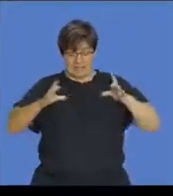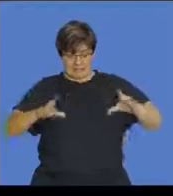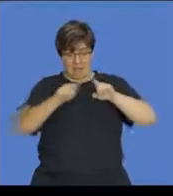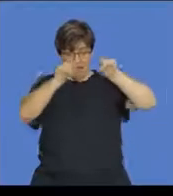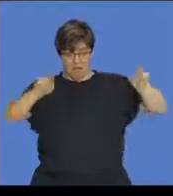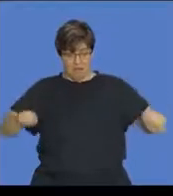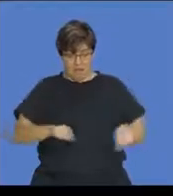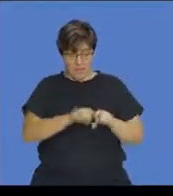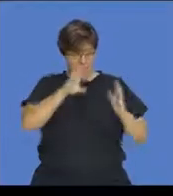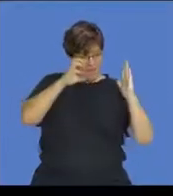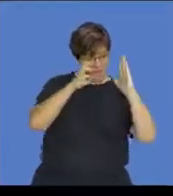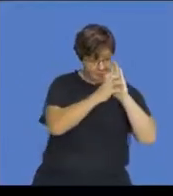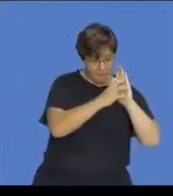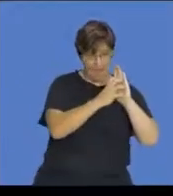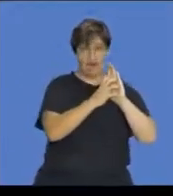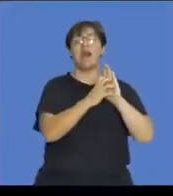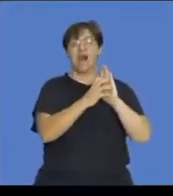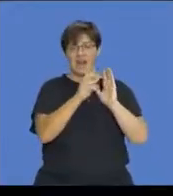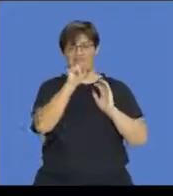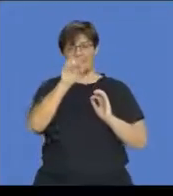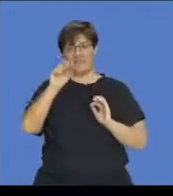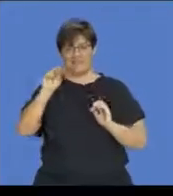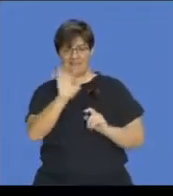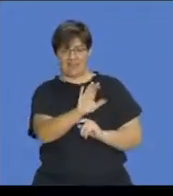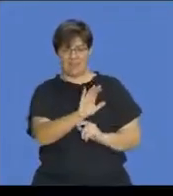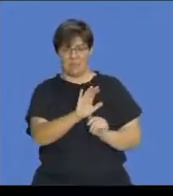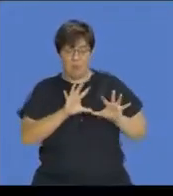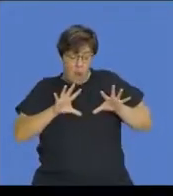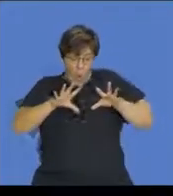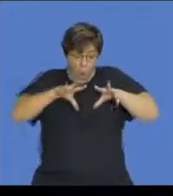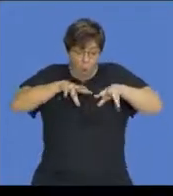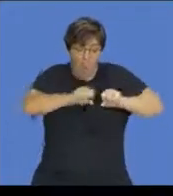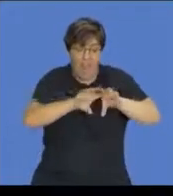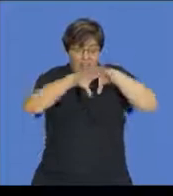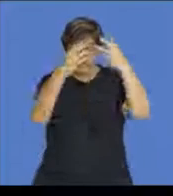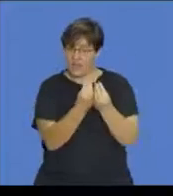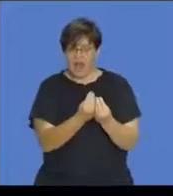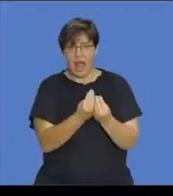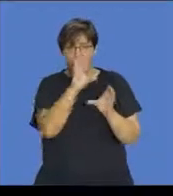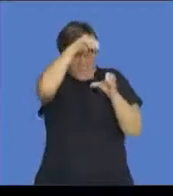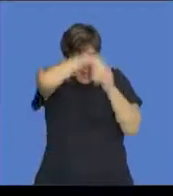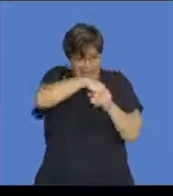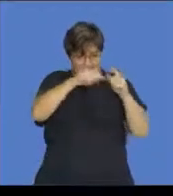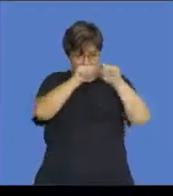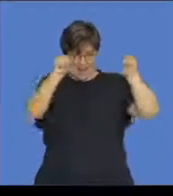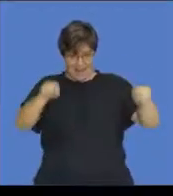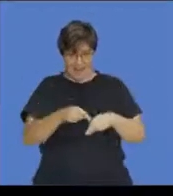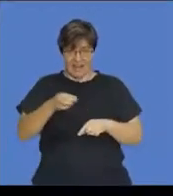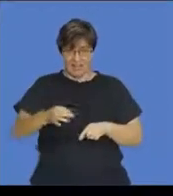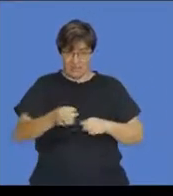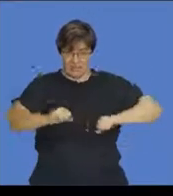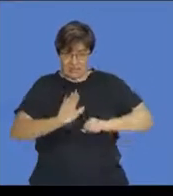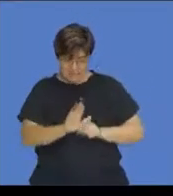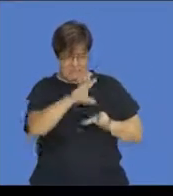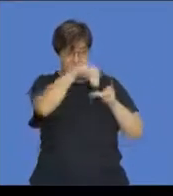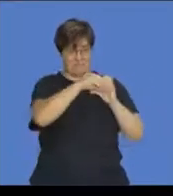recognize that it is not overtaking the sample space. It's within the sample space. Now, if